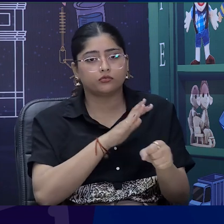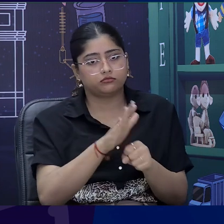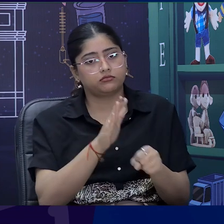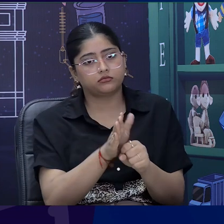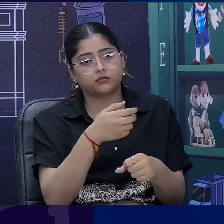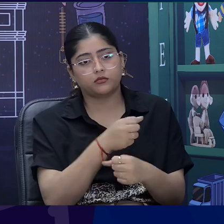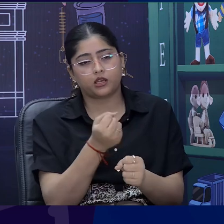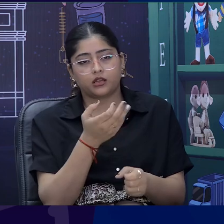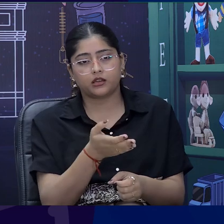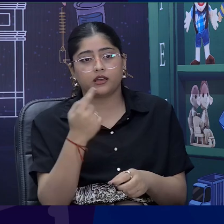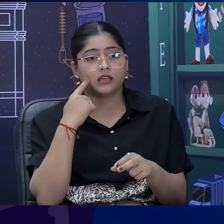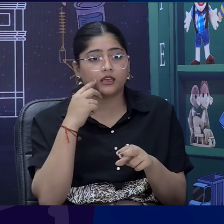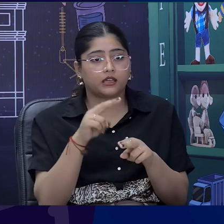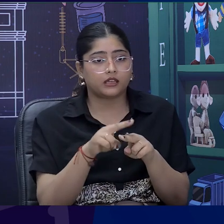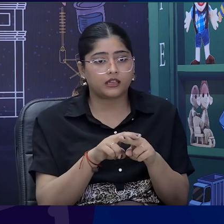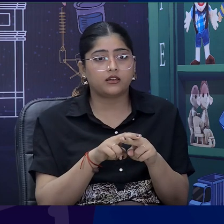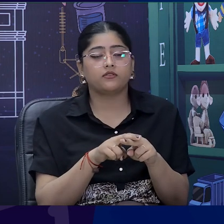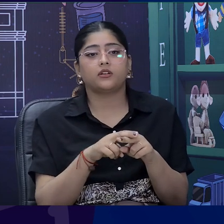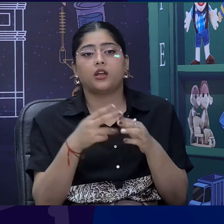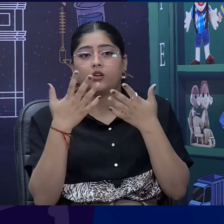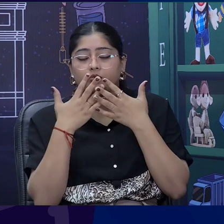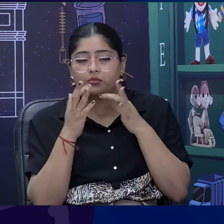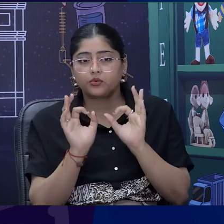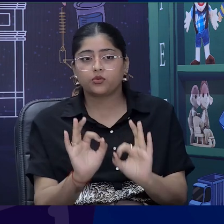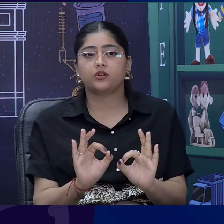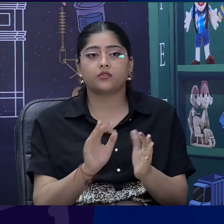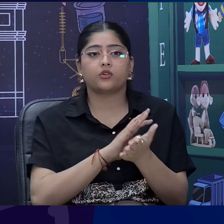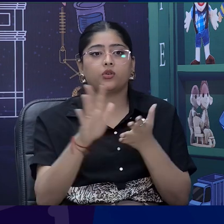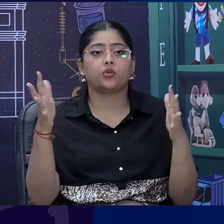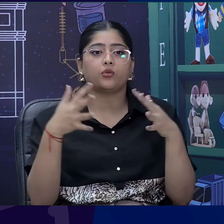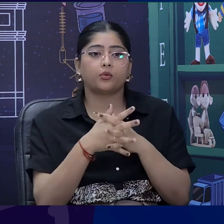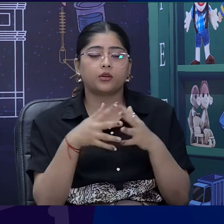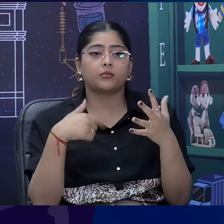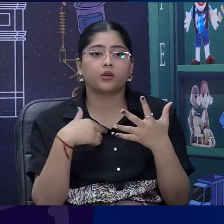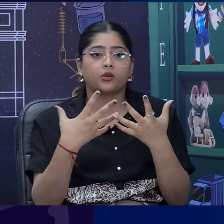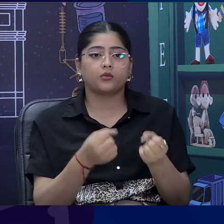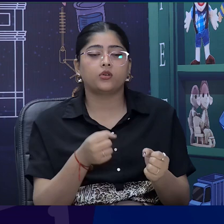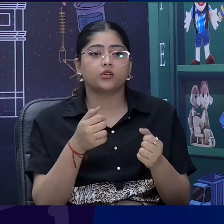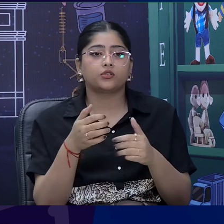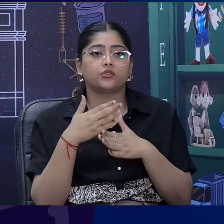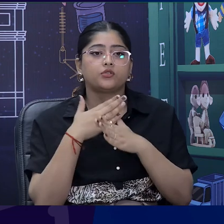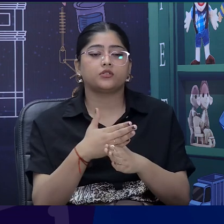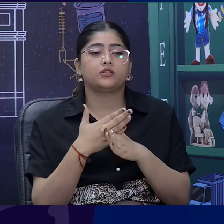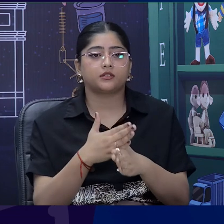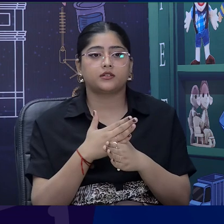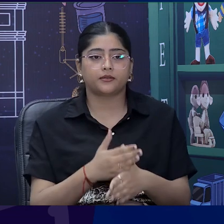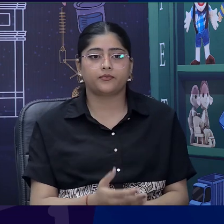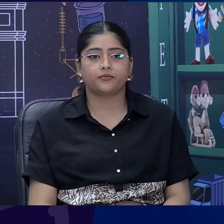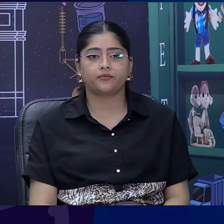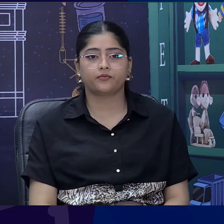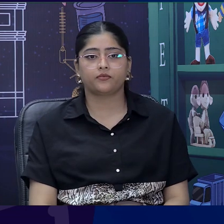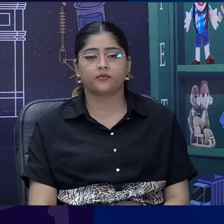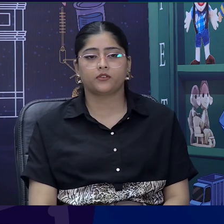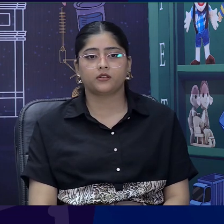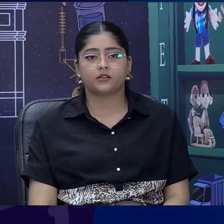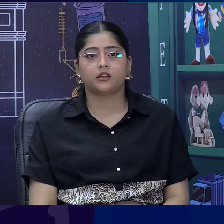to my beautiful homework which I will share with you in a few moments. And as you are